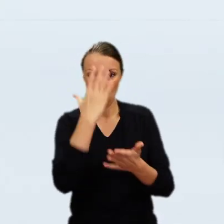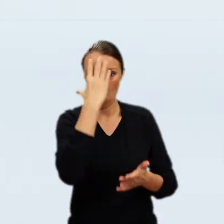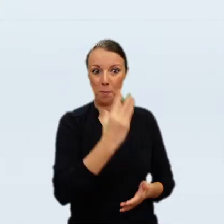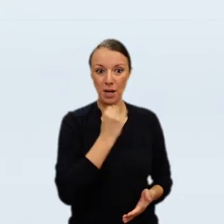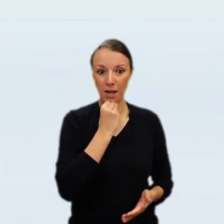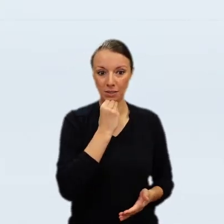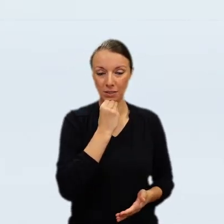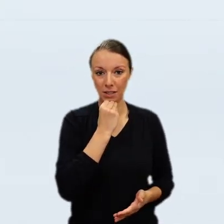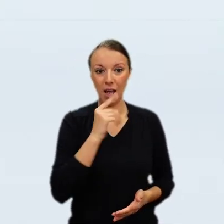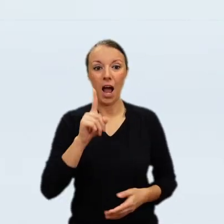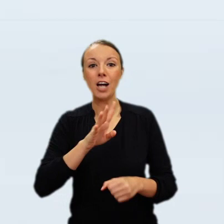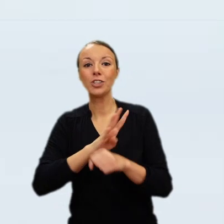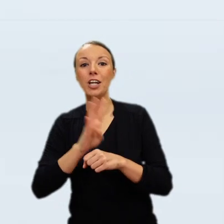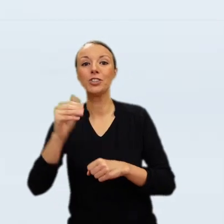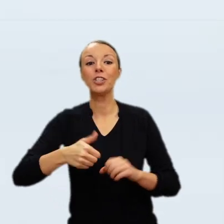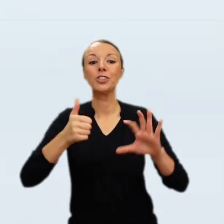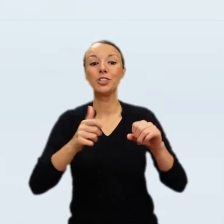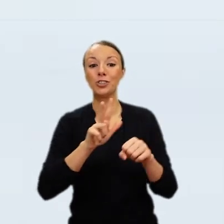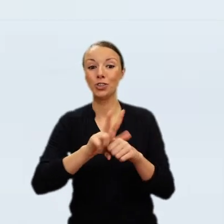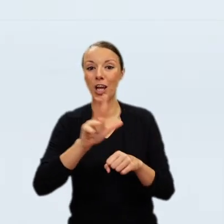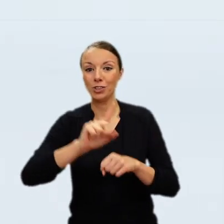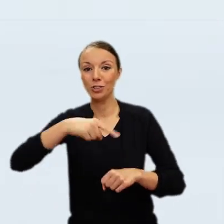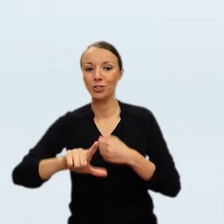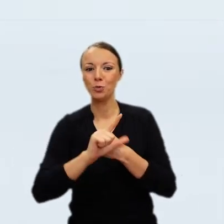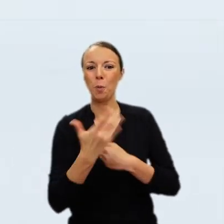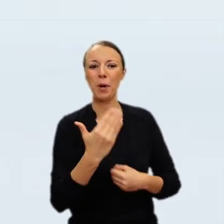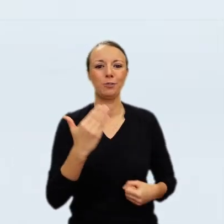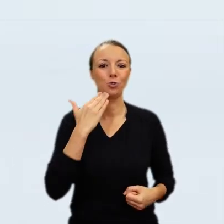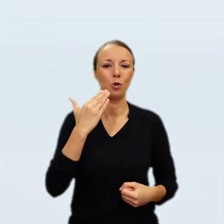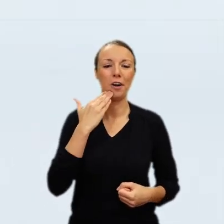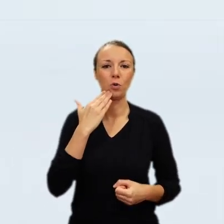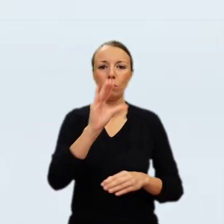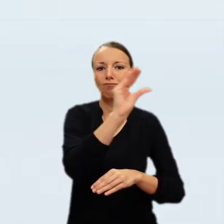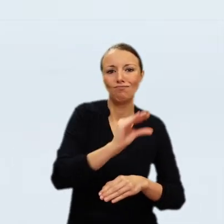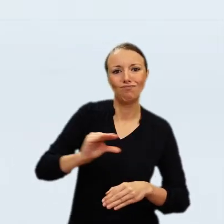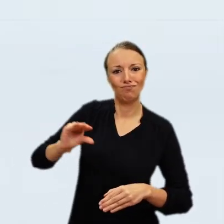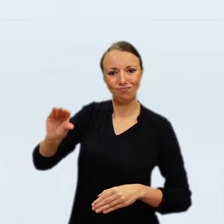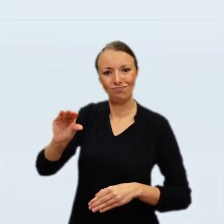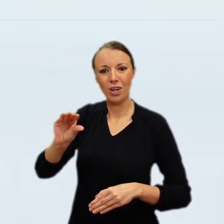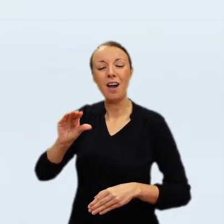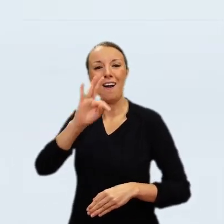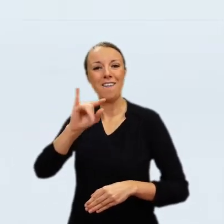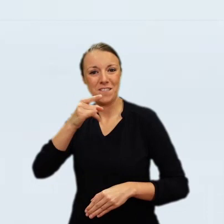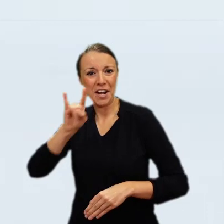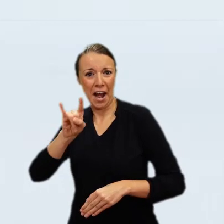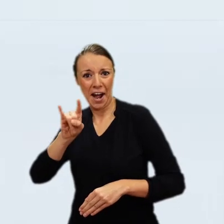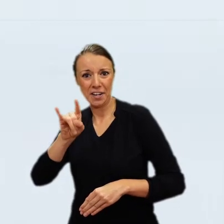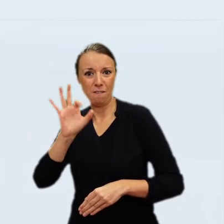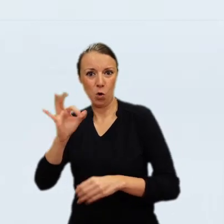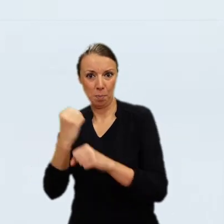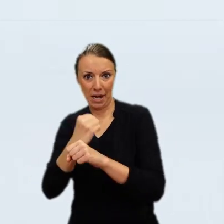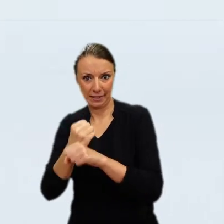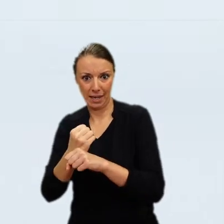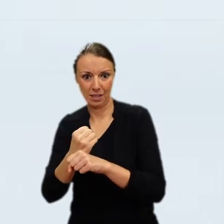here in a beautiful portrait by Malczewski, whom Fry described rather ungraciously as a good-natured, rather